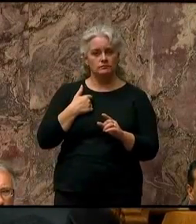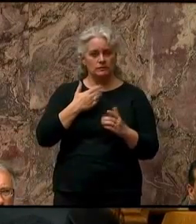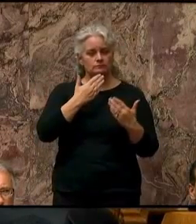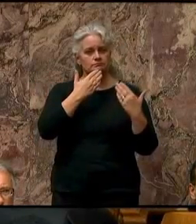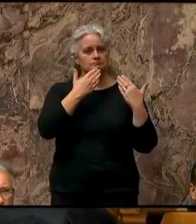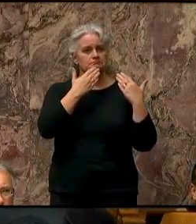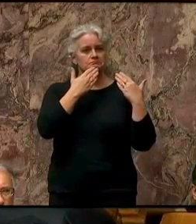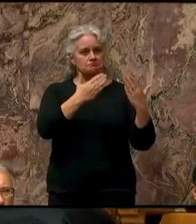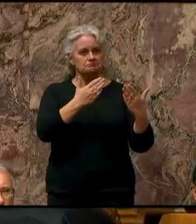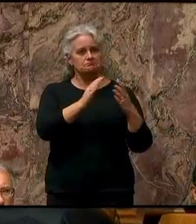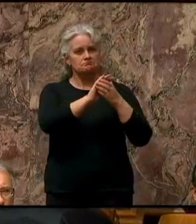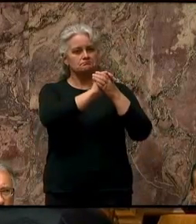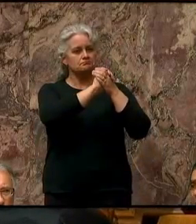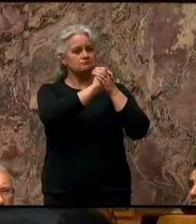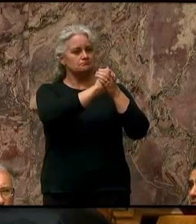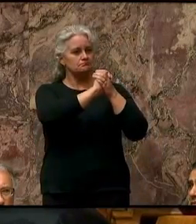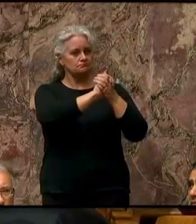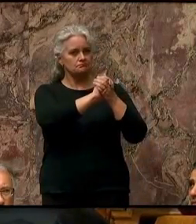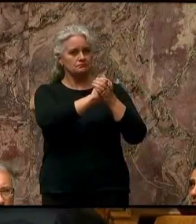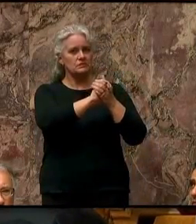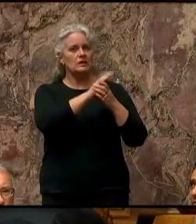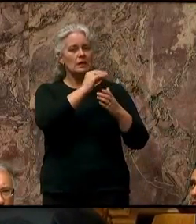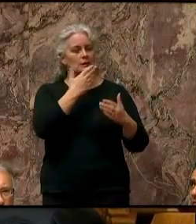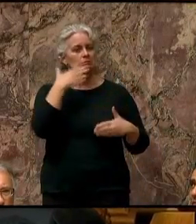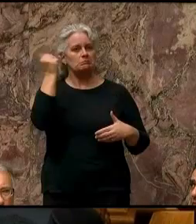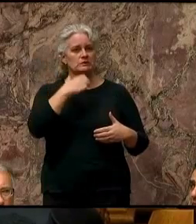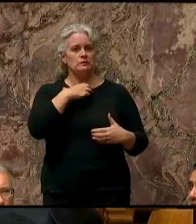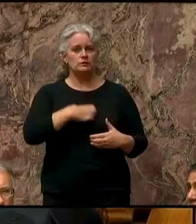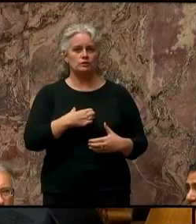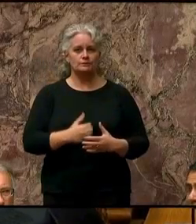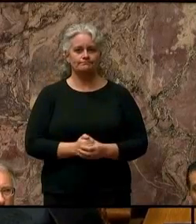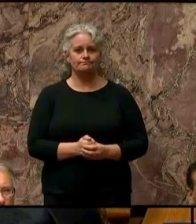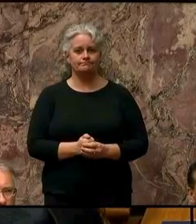our congratulations and best wishes.